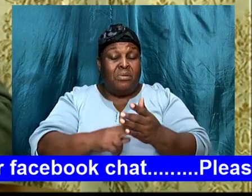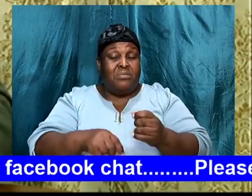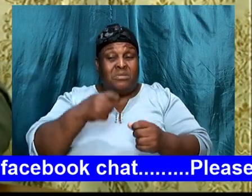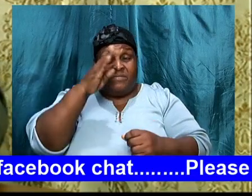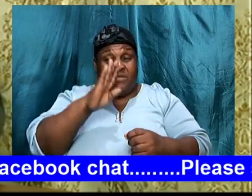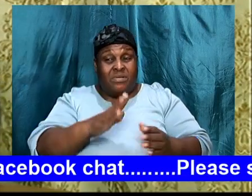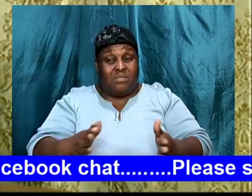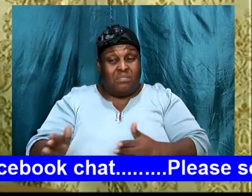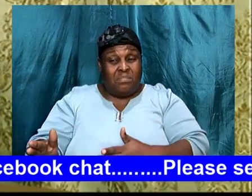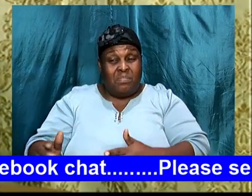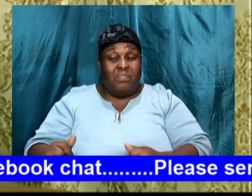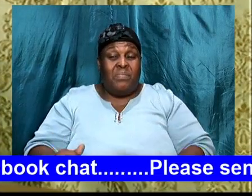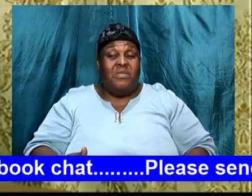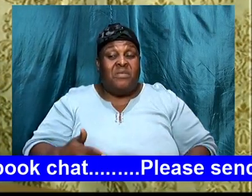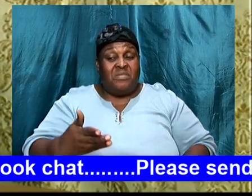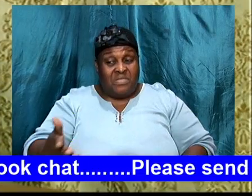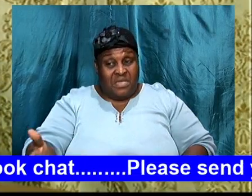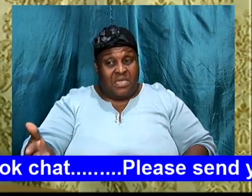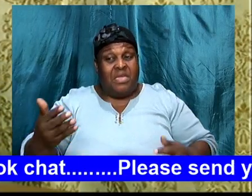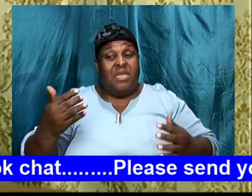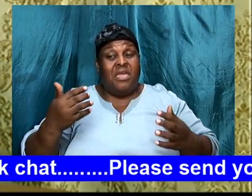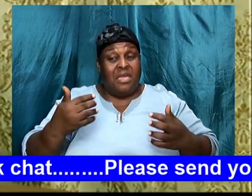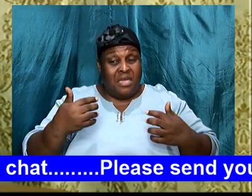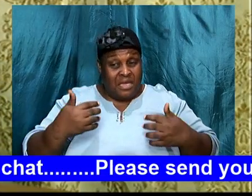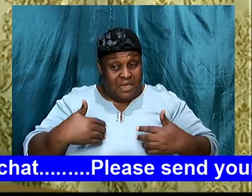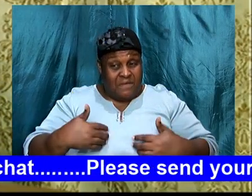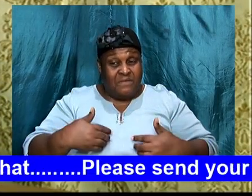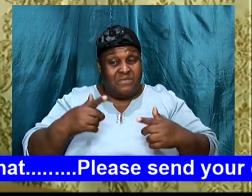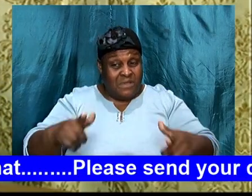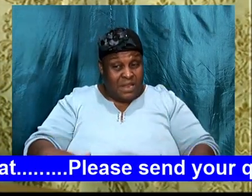the thing though, is that they had to live, with the repercussion,